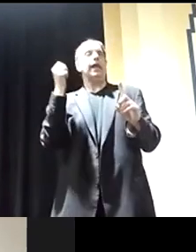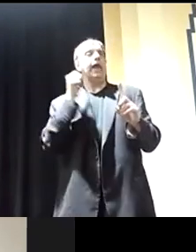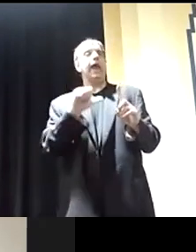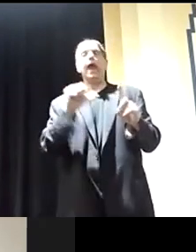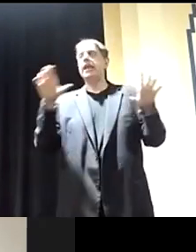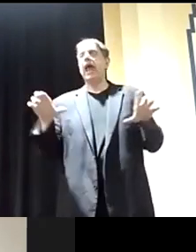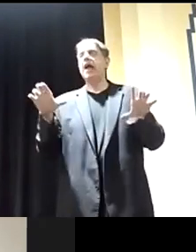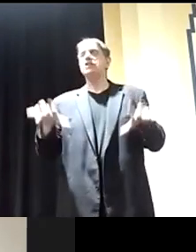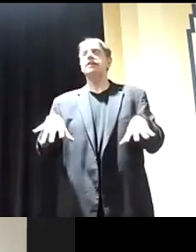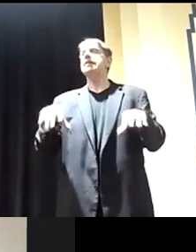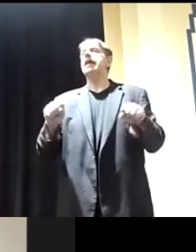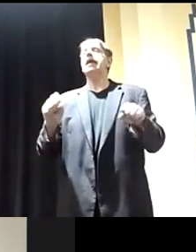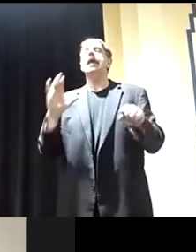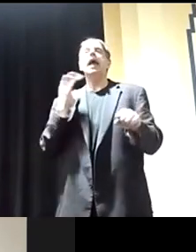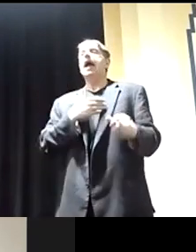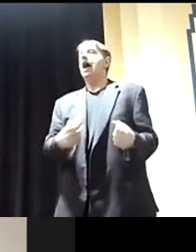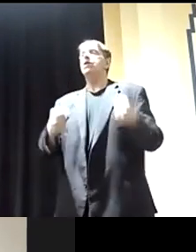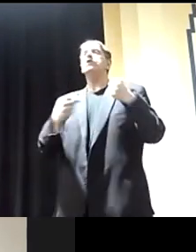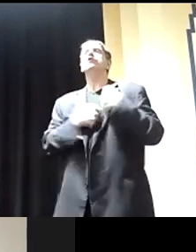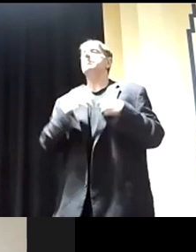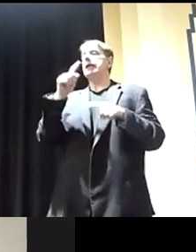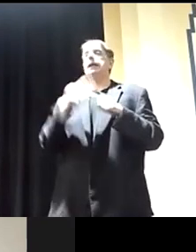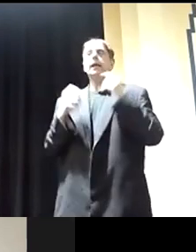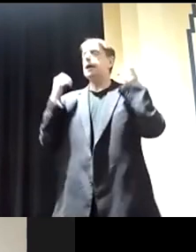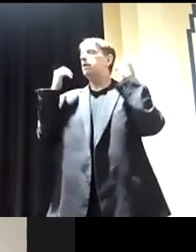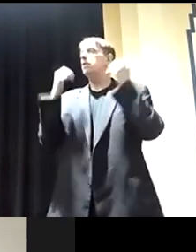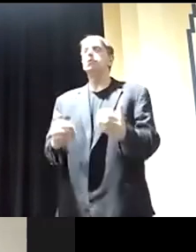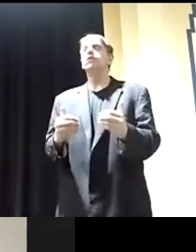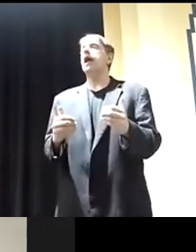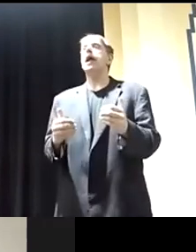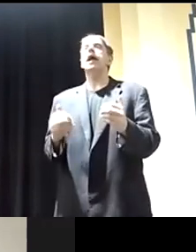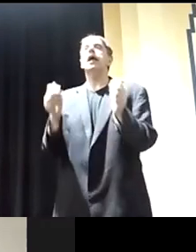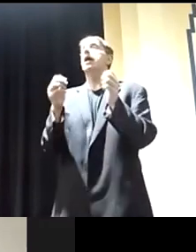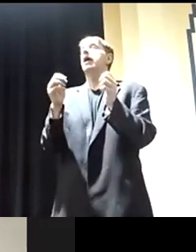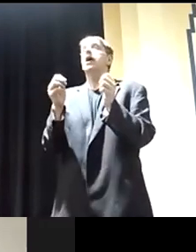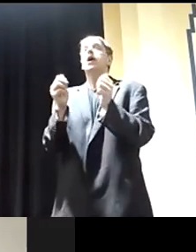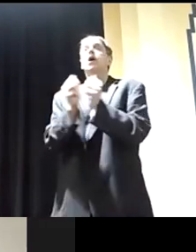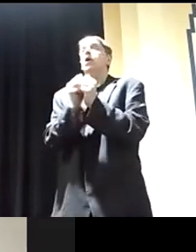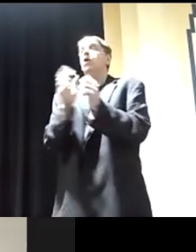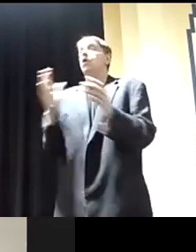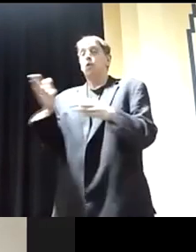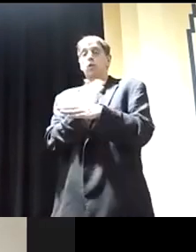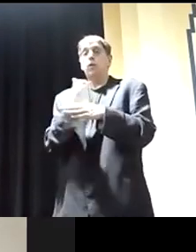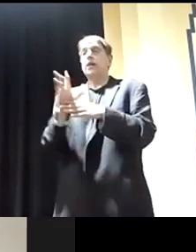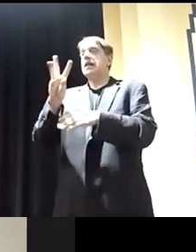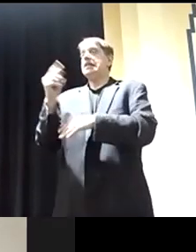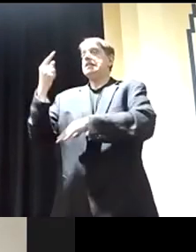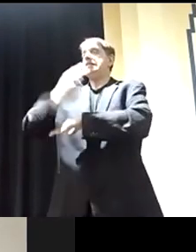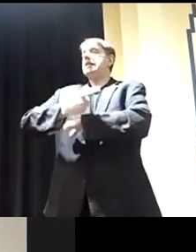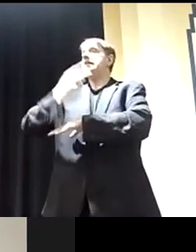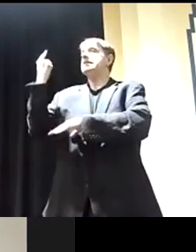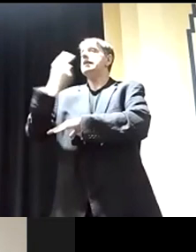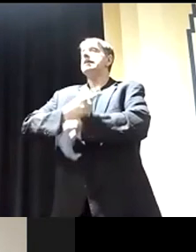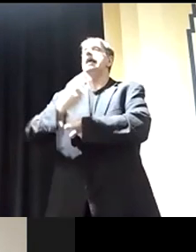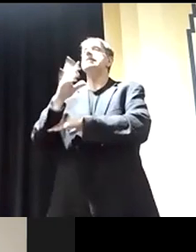our troops cannot, without an authorization of military force within 60 days, be somewhere that it was not